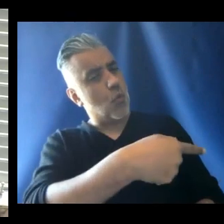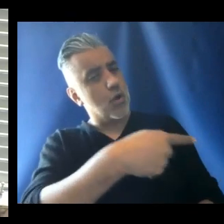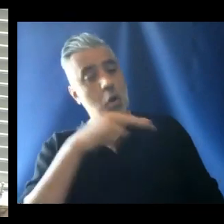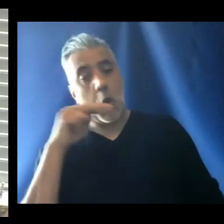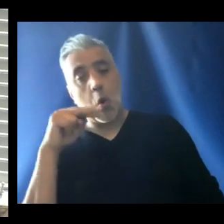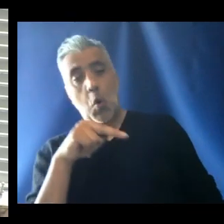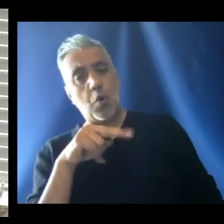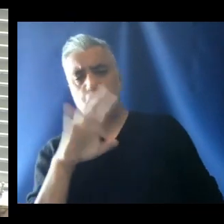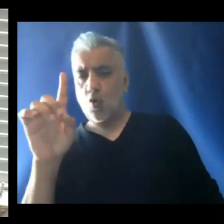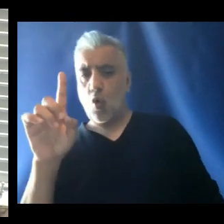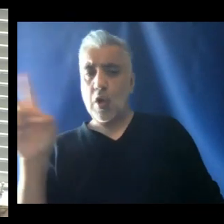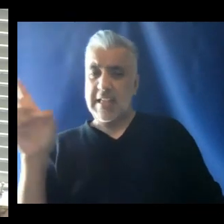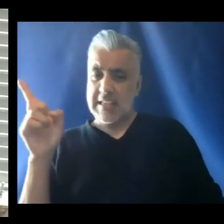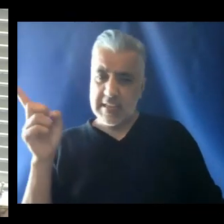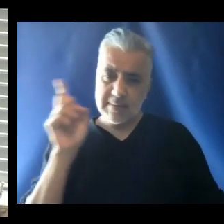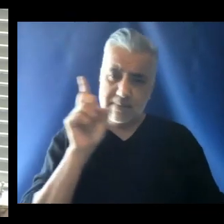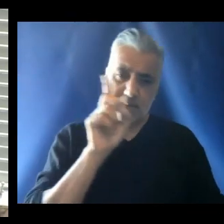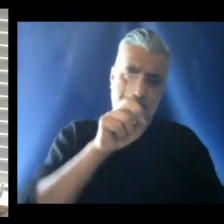He bent down,